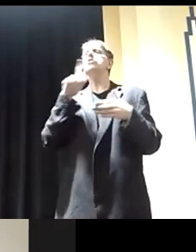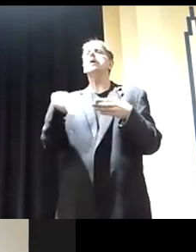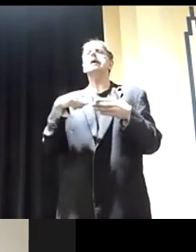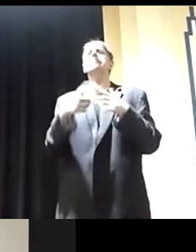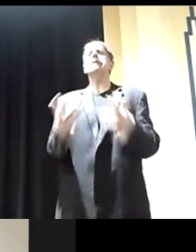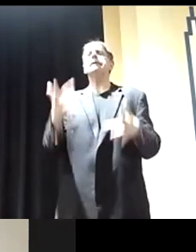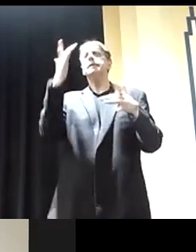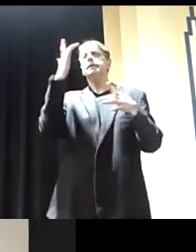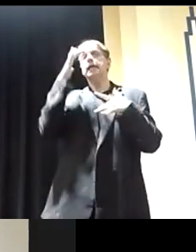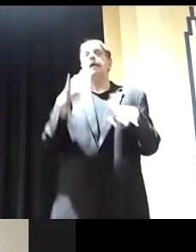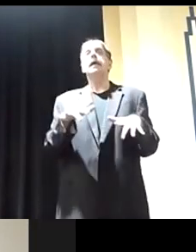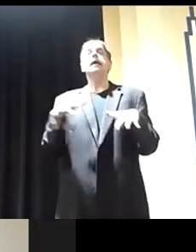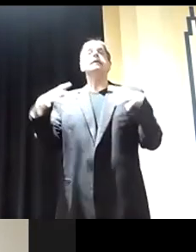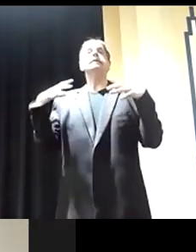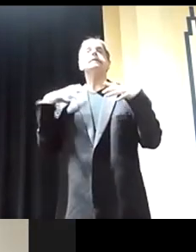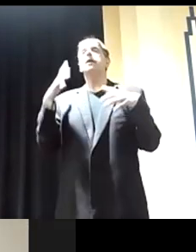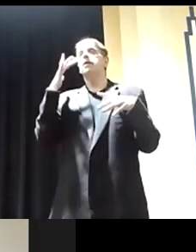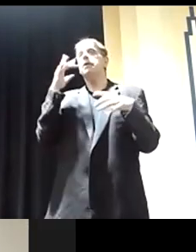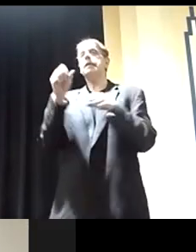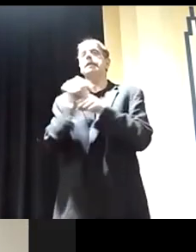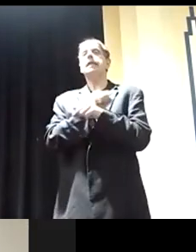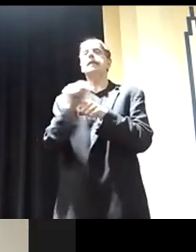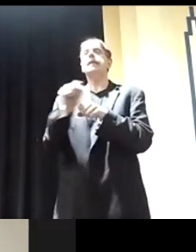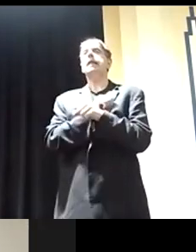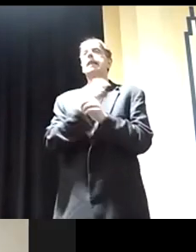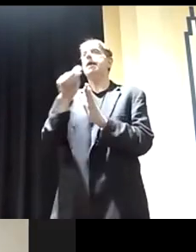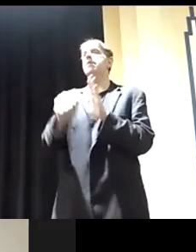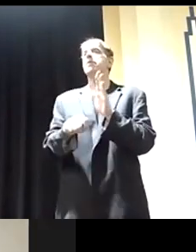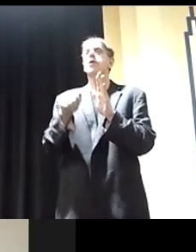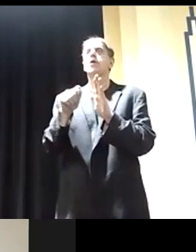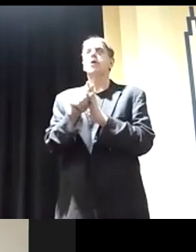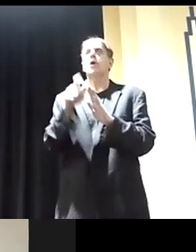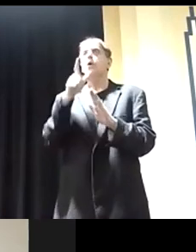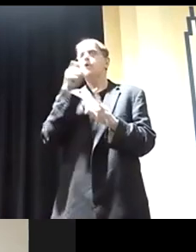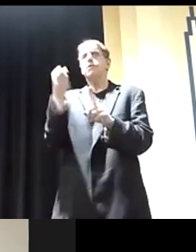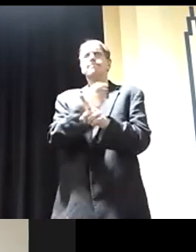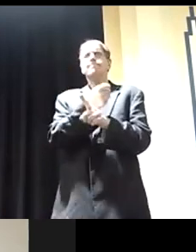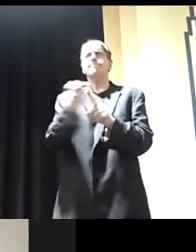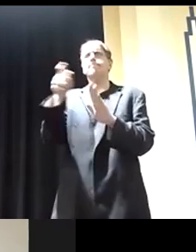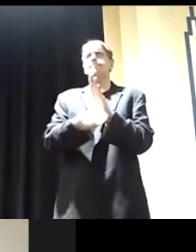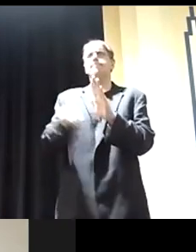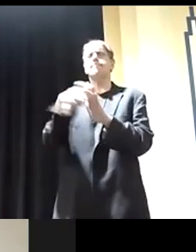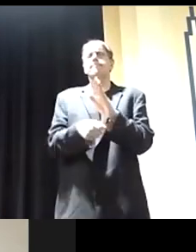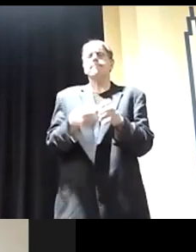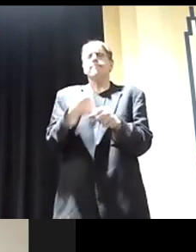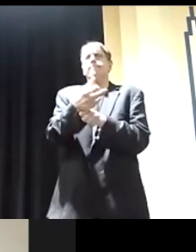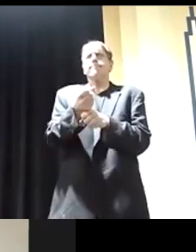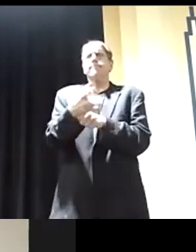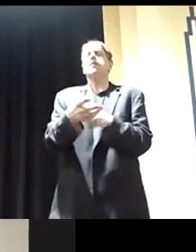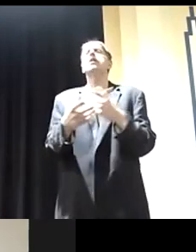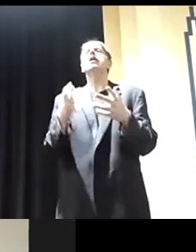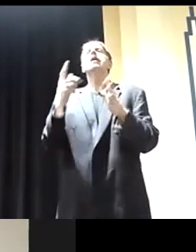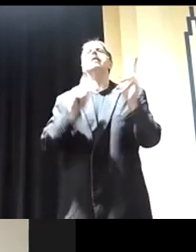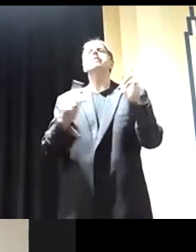was because of the labor movement who took bricks and bats to the head. So people need to show the